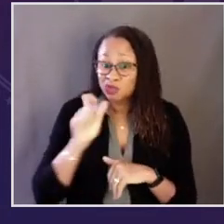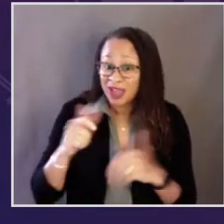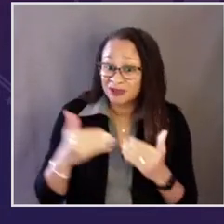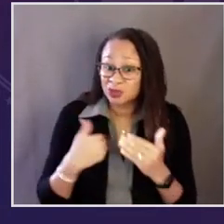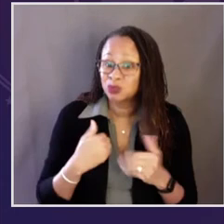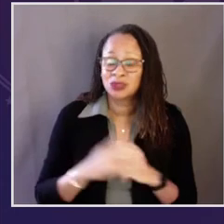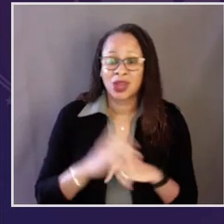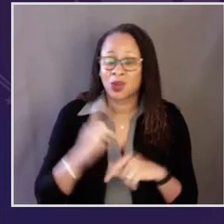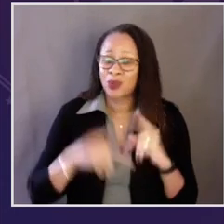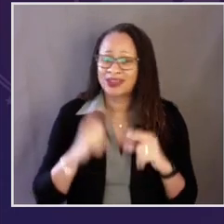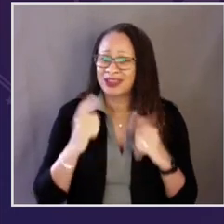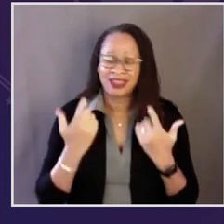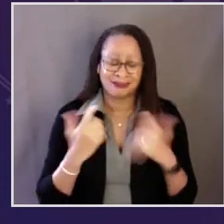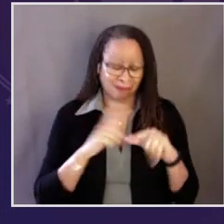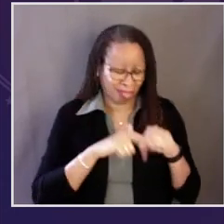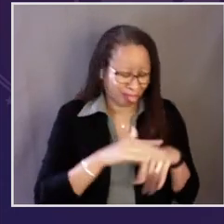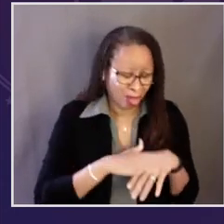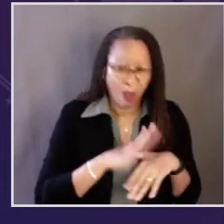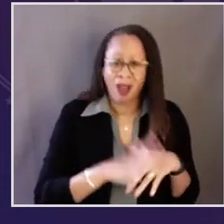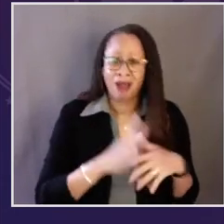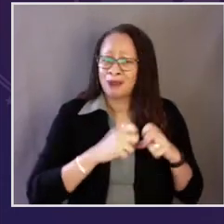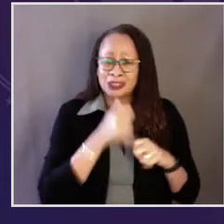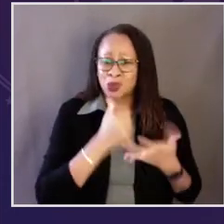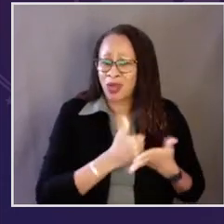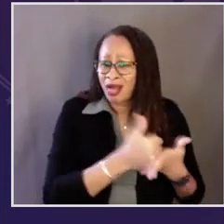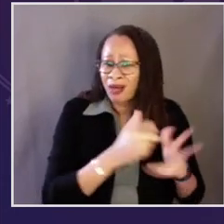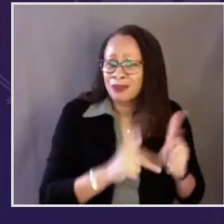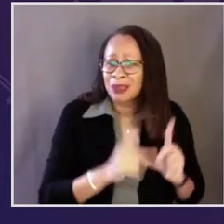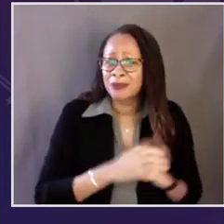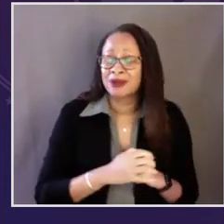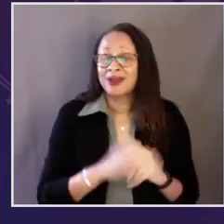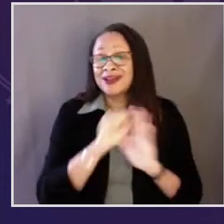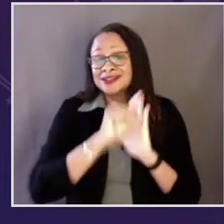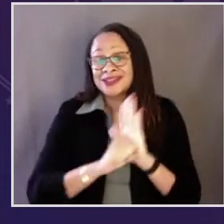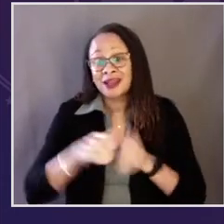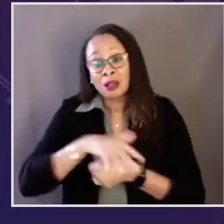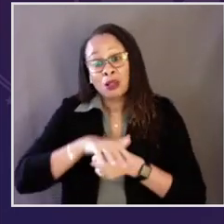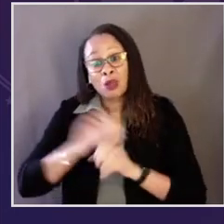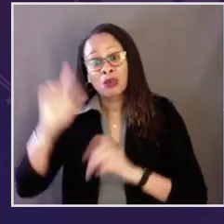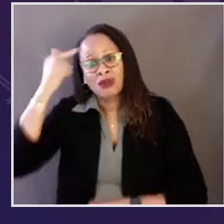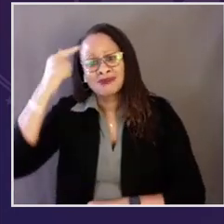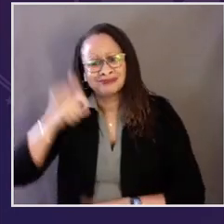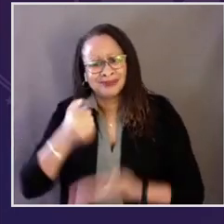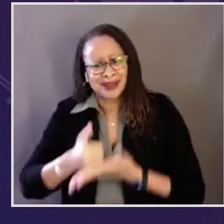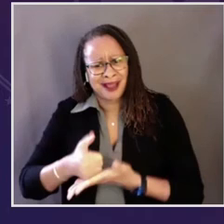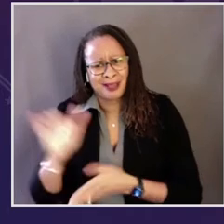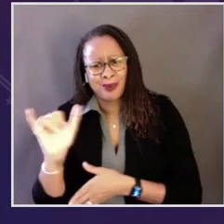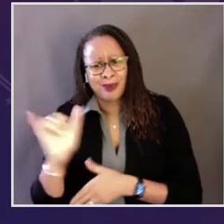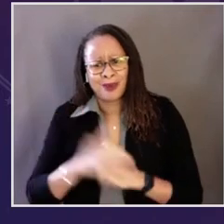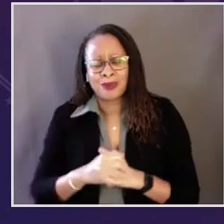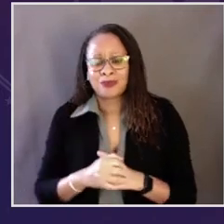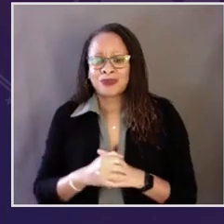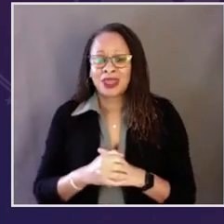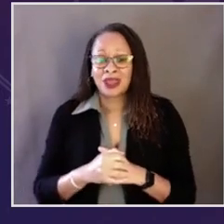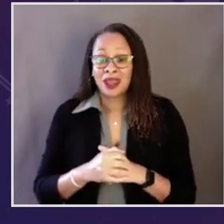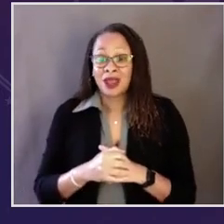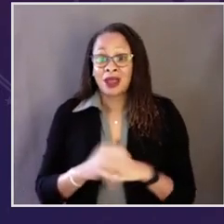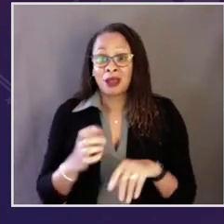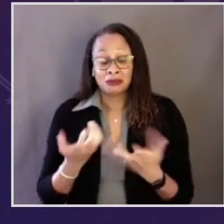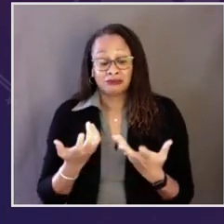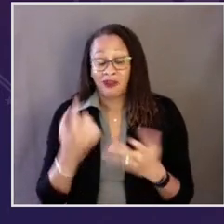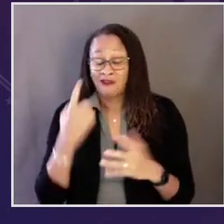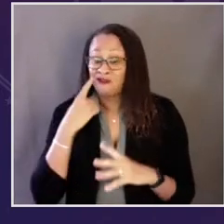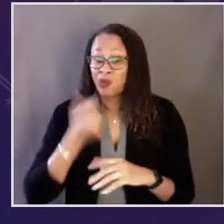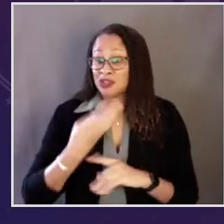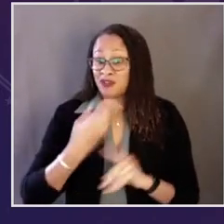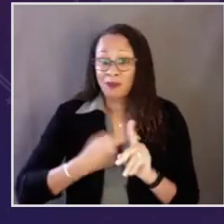wait any longer. We shouldn't, we can't get bogged down in issues that don't help people. State and local governments need